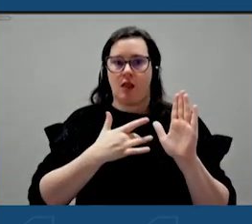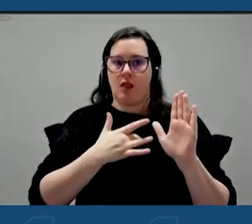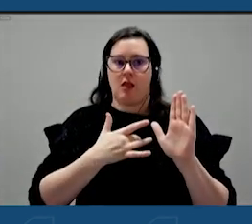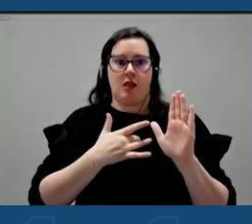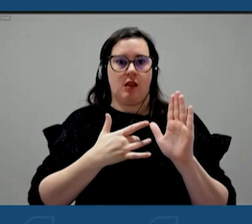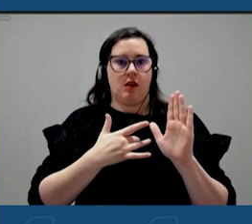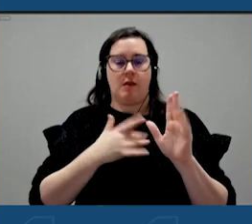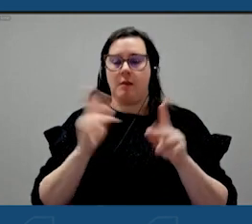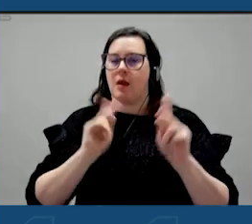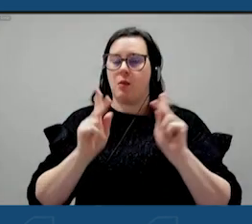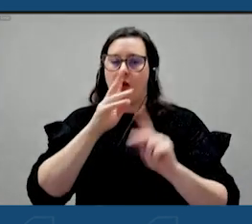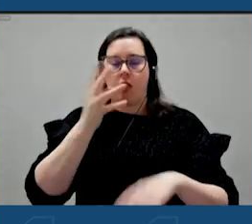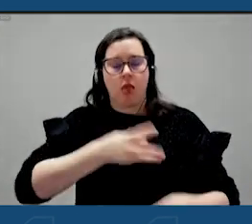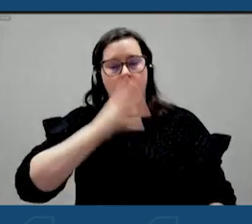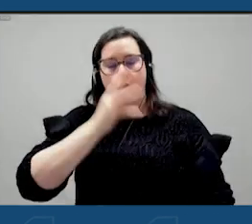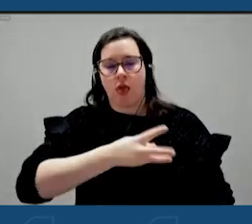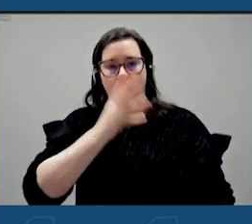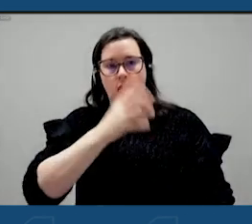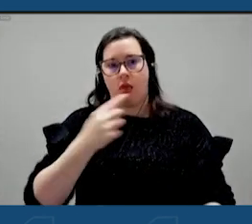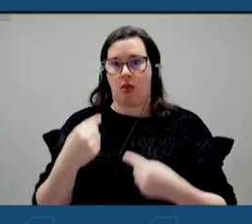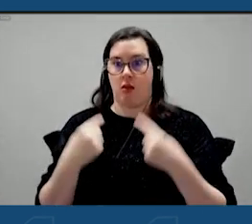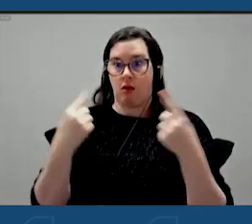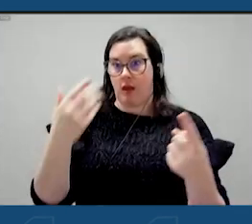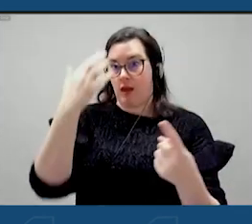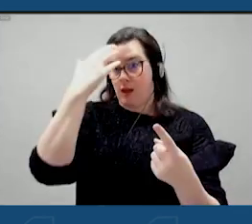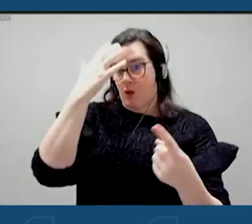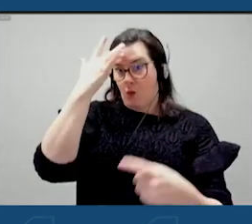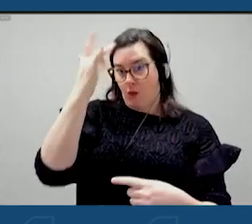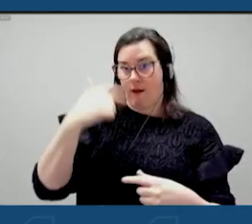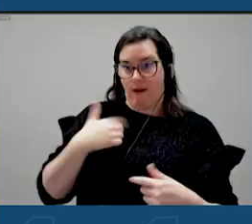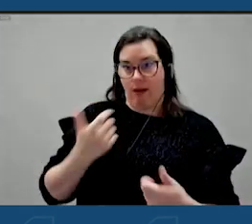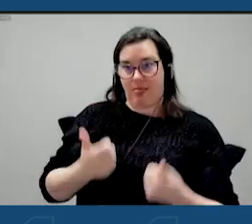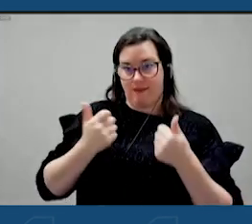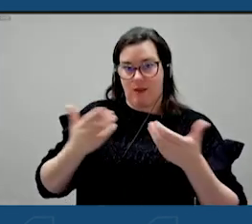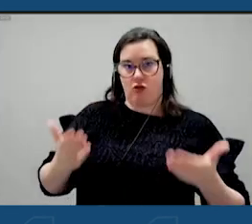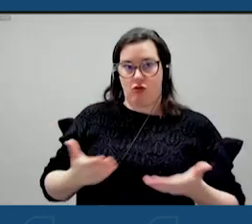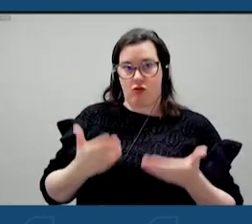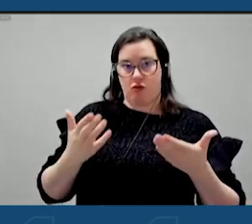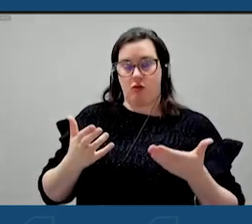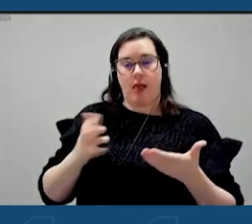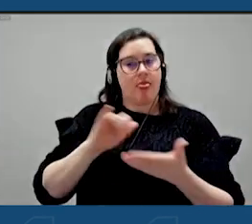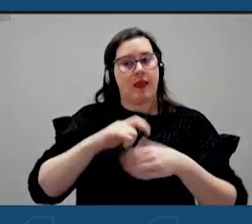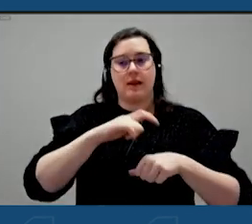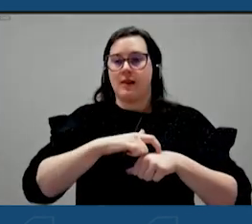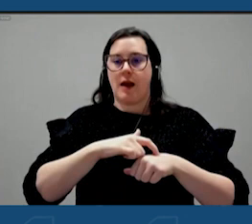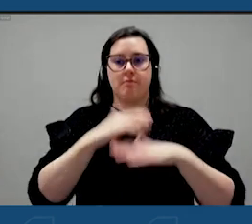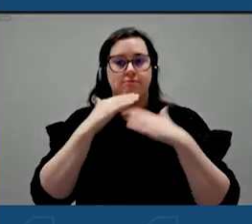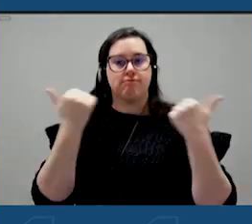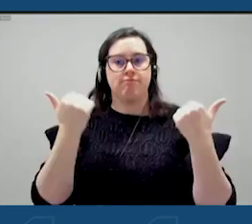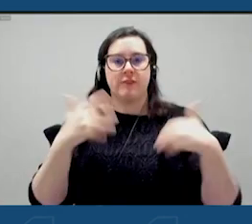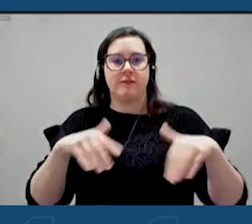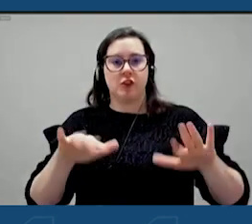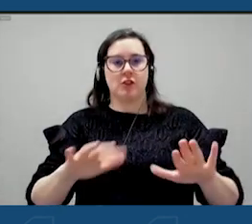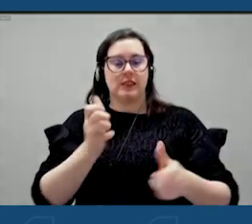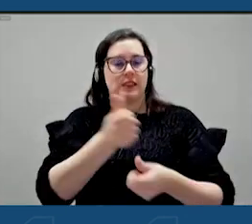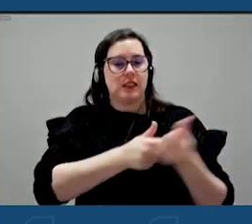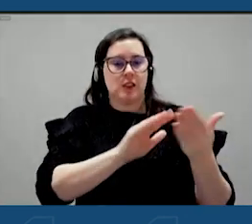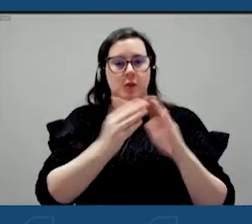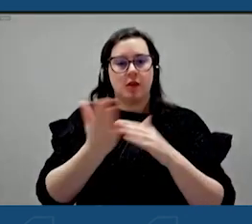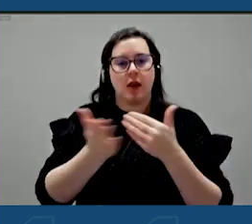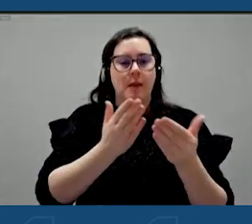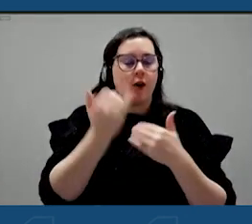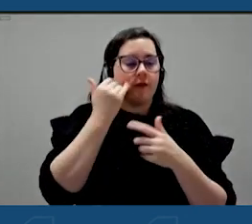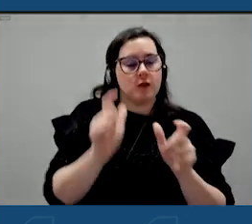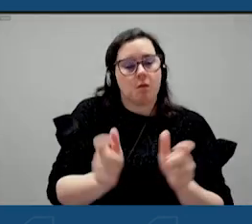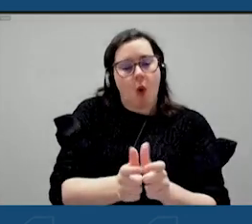no one paid attention to them. I know this because I'm from here. That era is over. Every community, regardless of size, regardless of